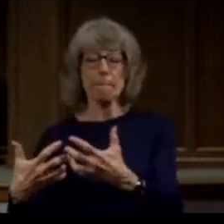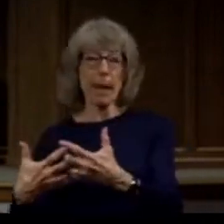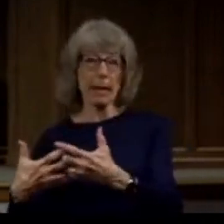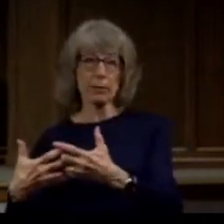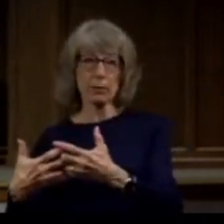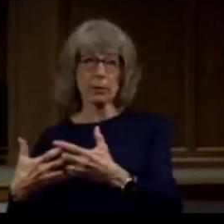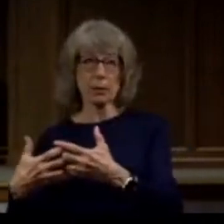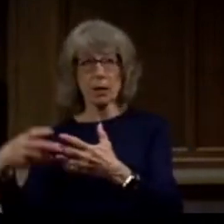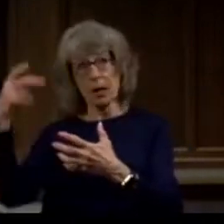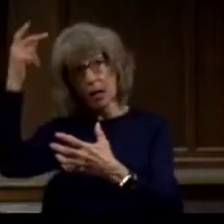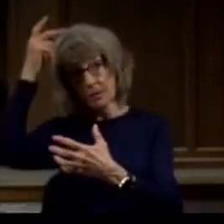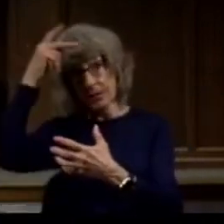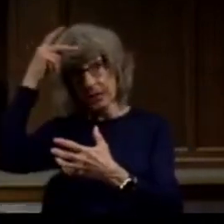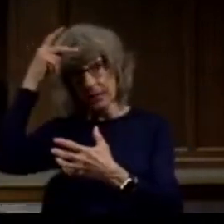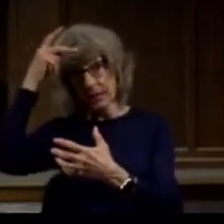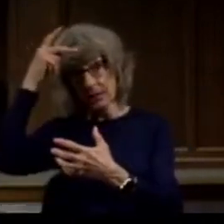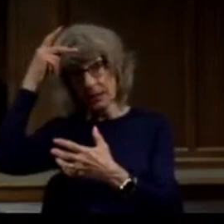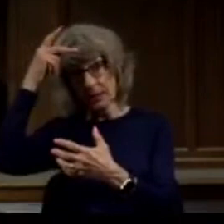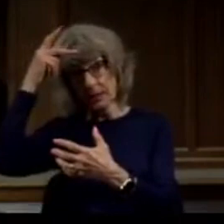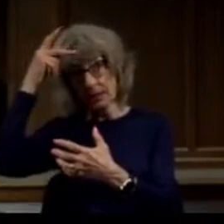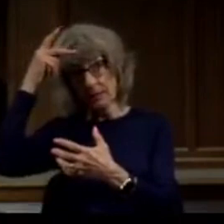matching God's will